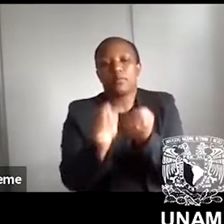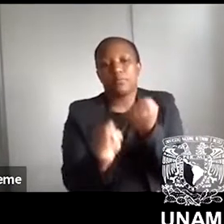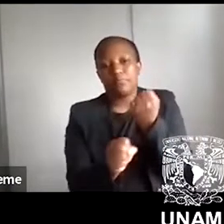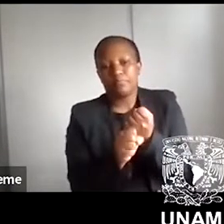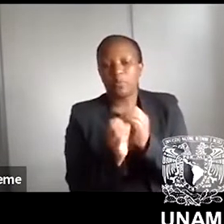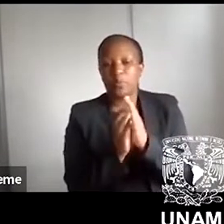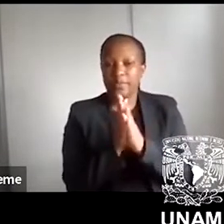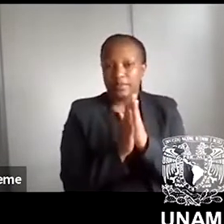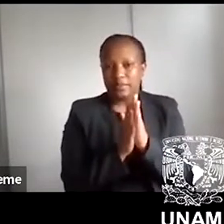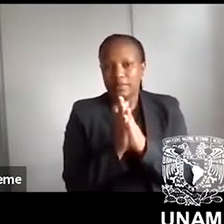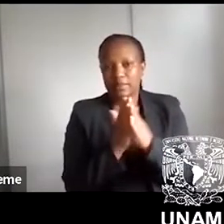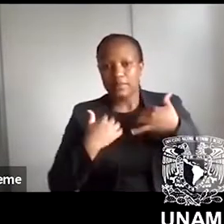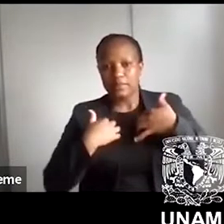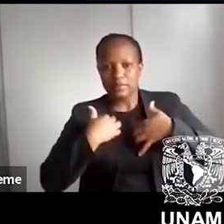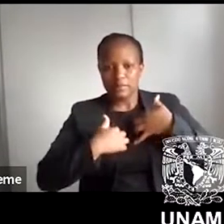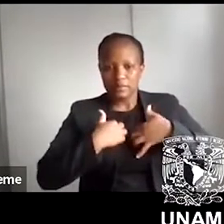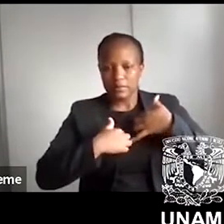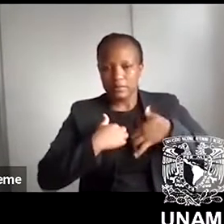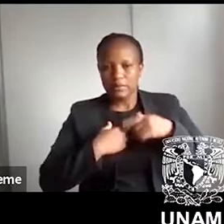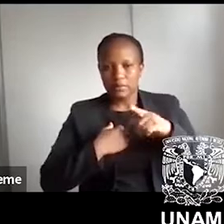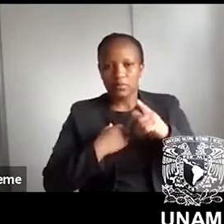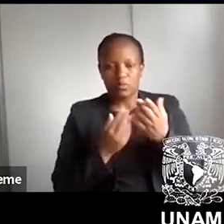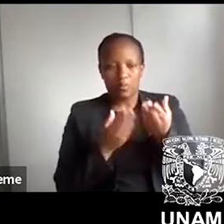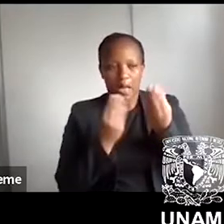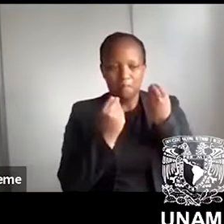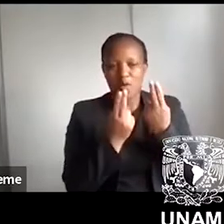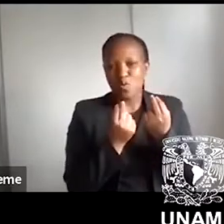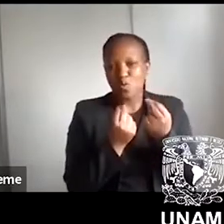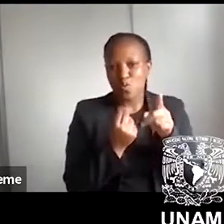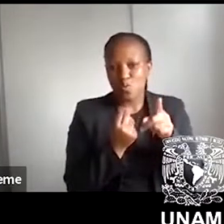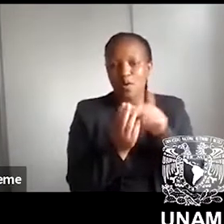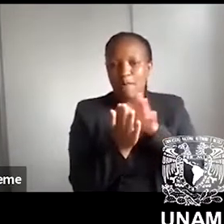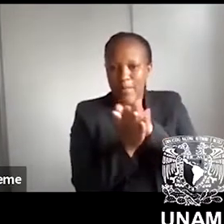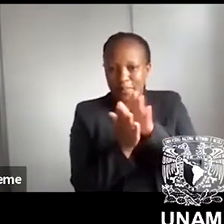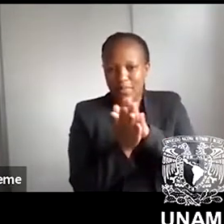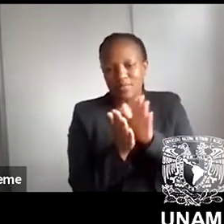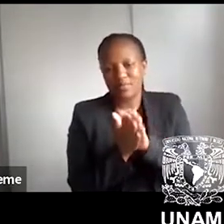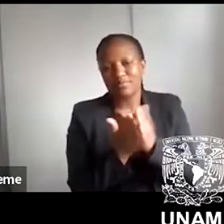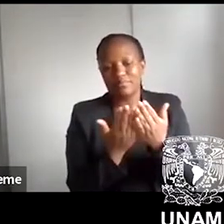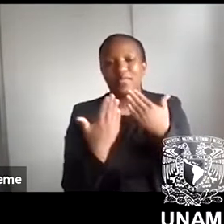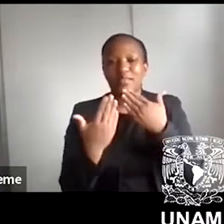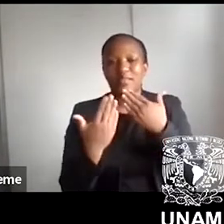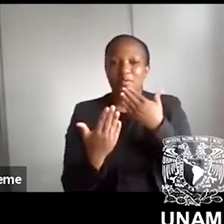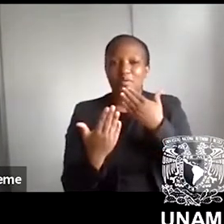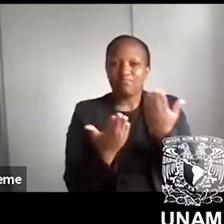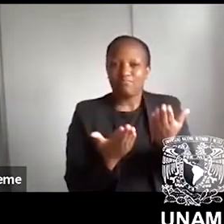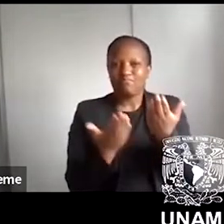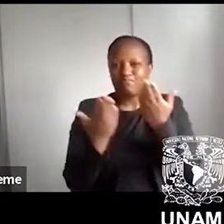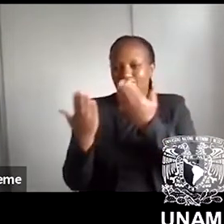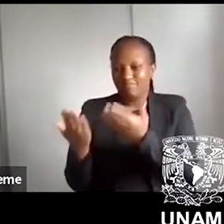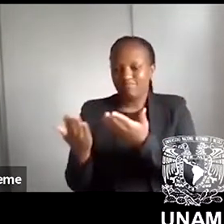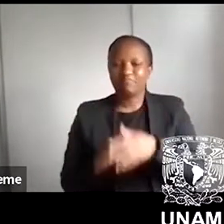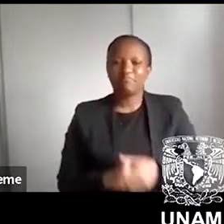looking forward to getting this new publication. Thank you very much, Bronwyn. And then I will give you the floor.